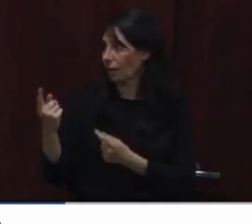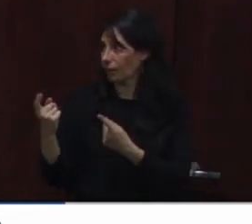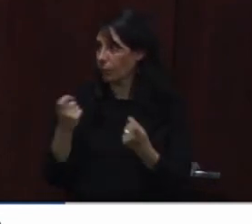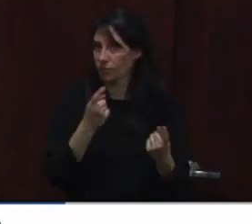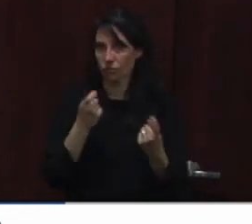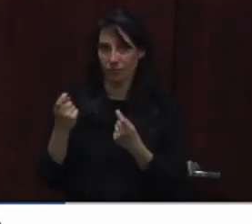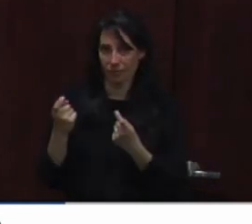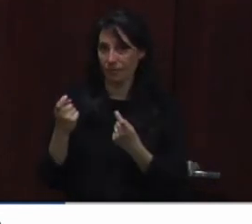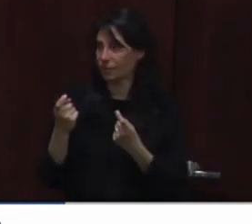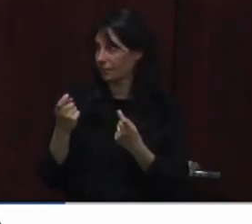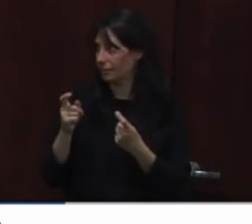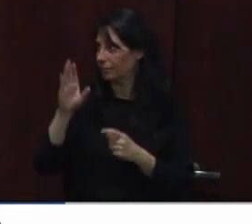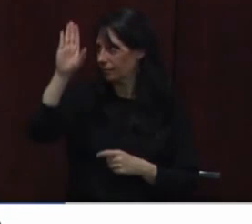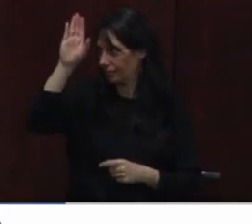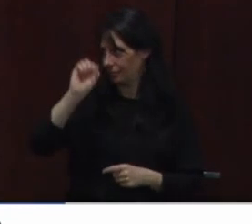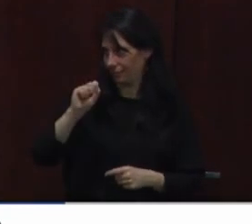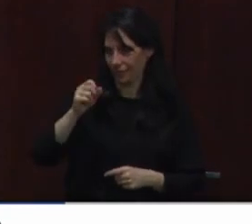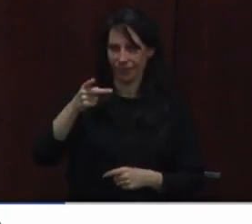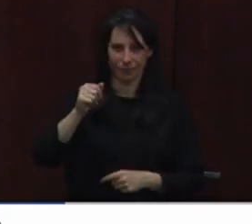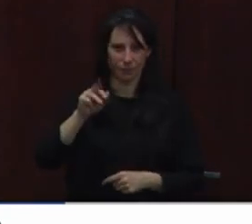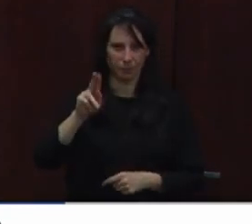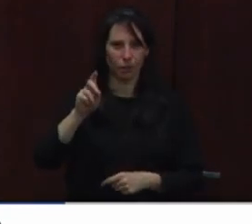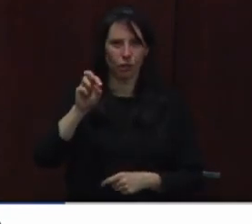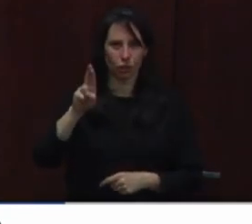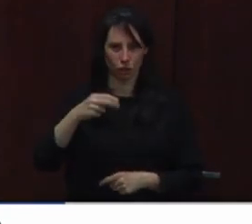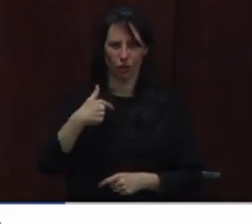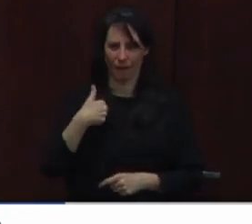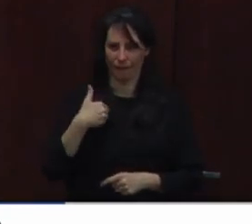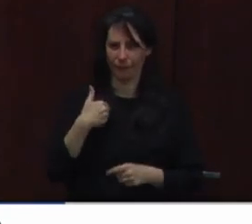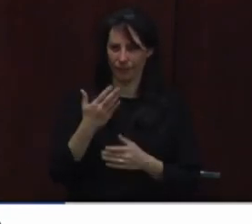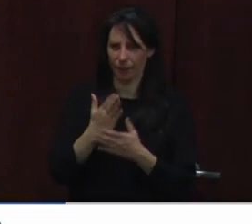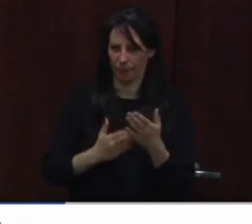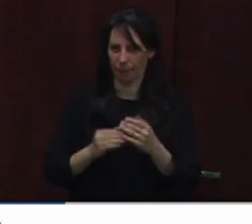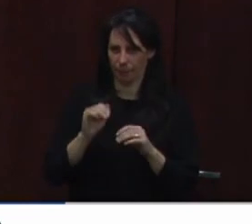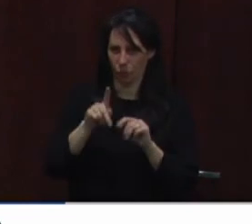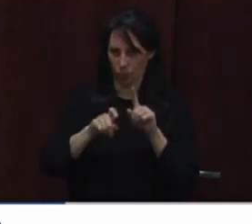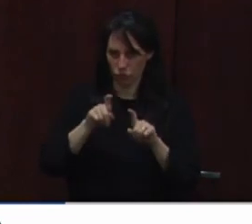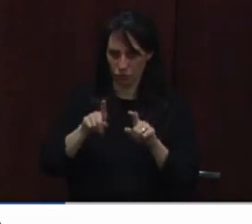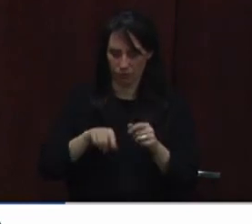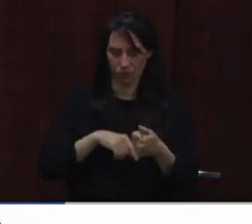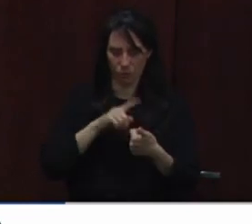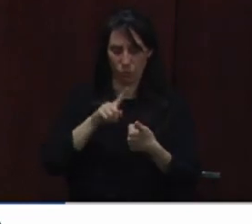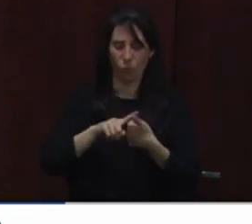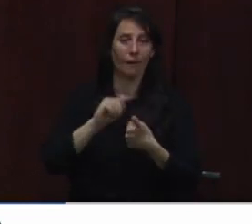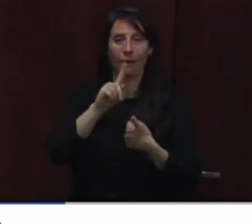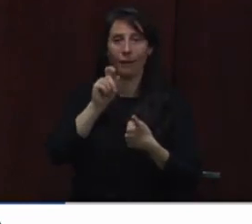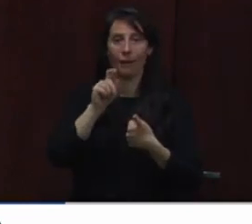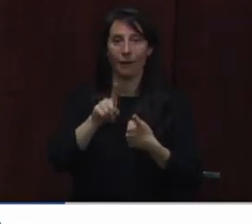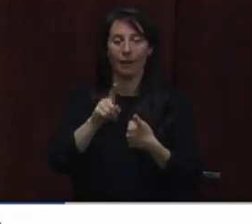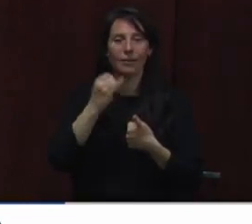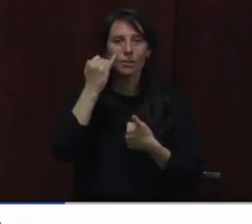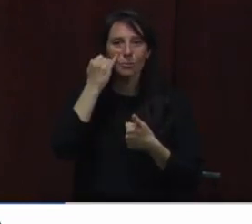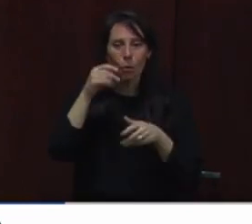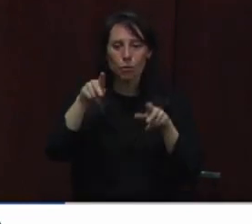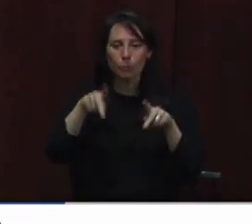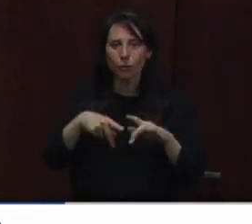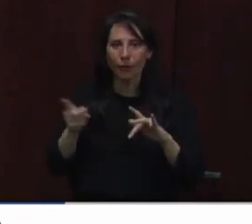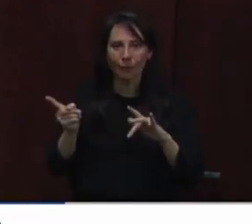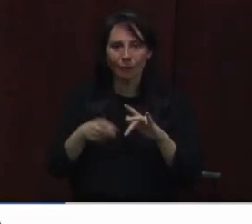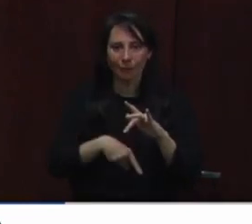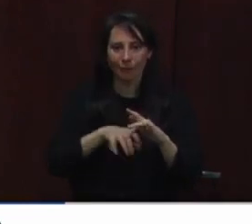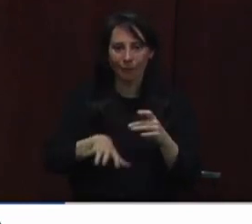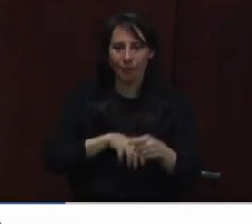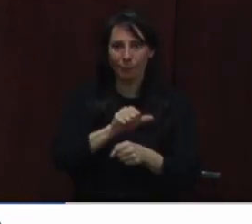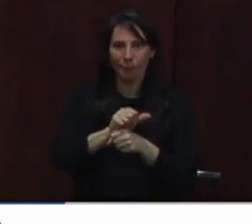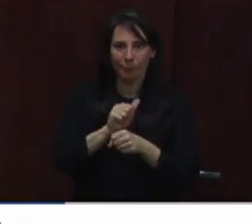I had one about, well, I have a couple questions but I guess I'll start with no-shows against how you handle that. I think I understand it but for